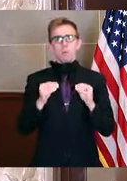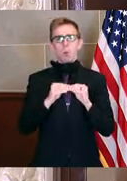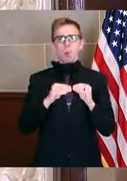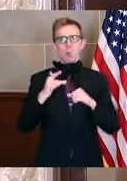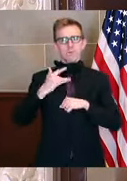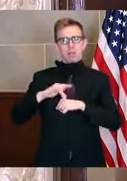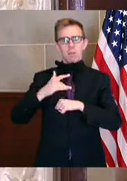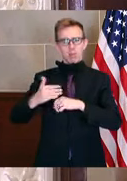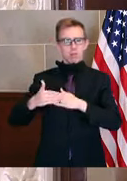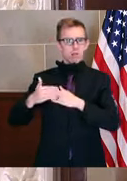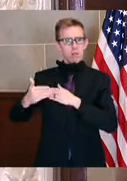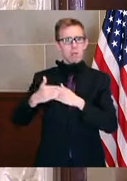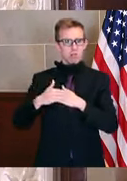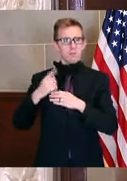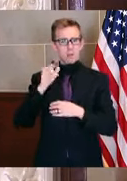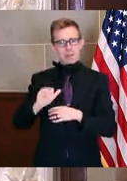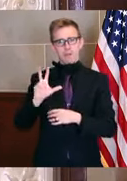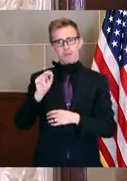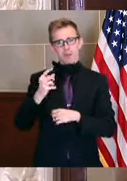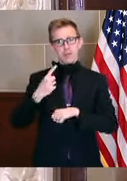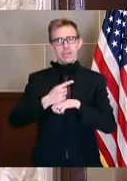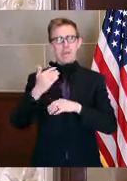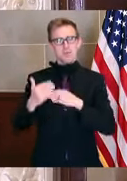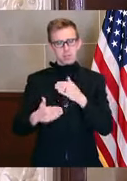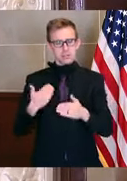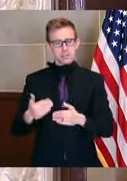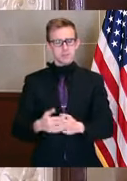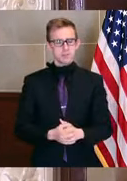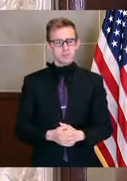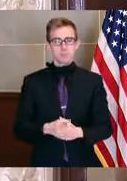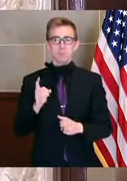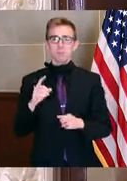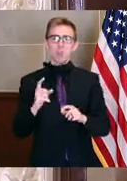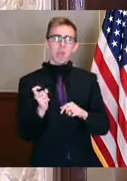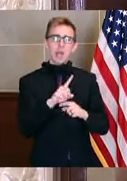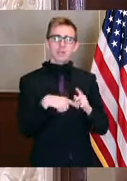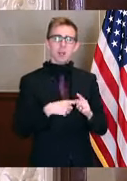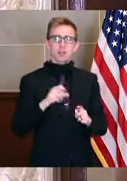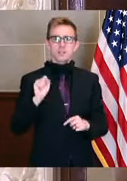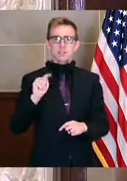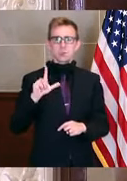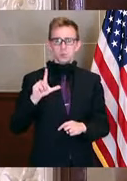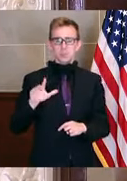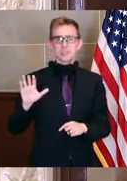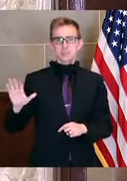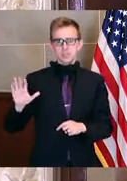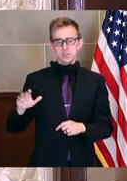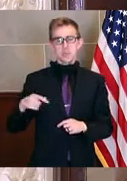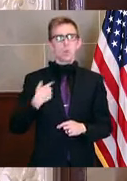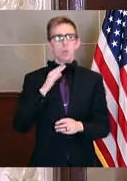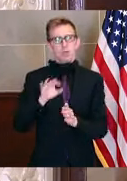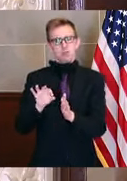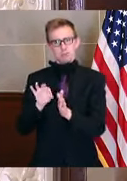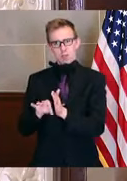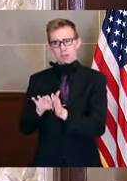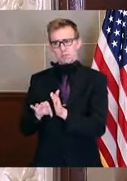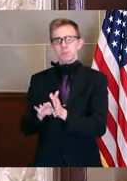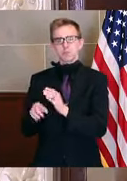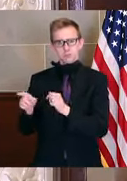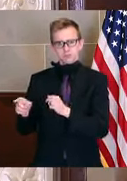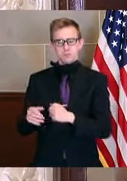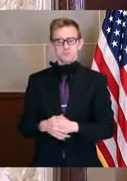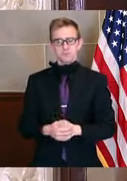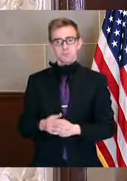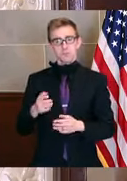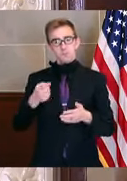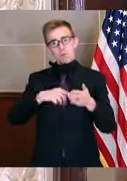up for that whole 30 day process. So when the question come up earlier about St. Louis, all of that we're going to track. Just because we're open